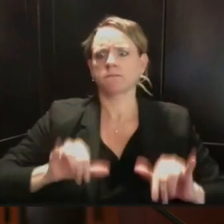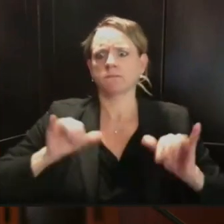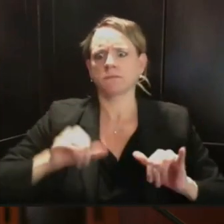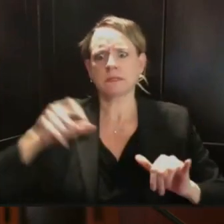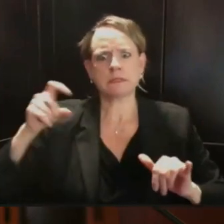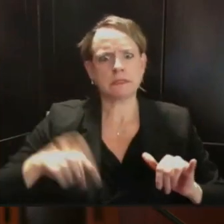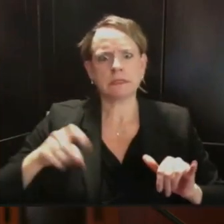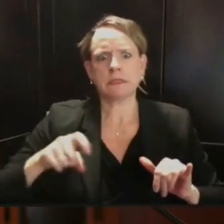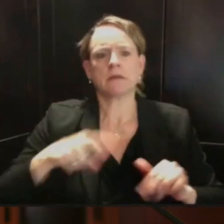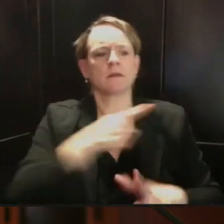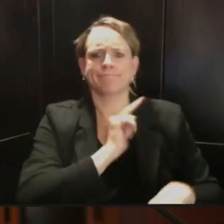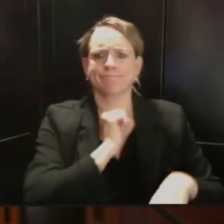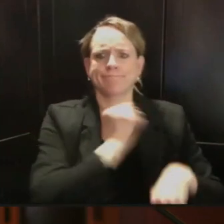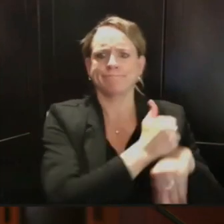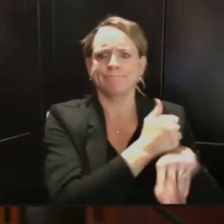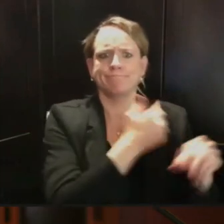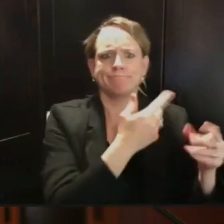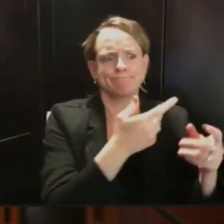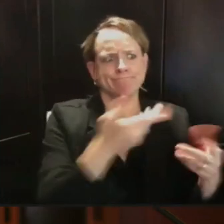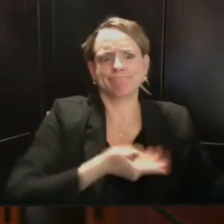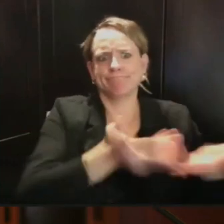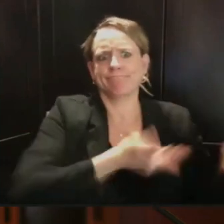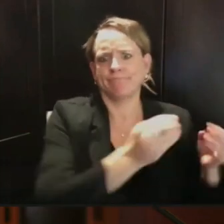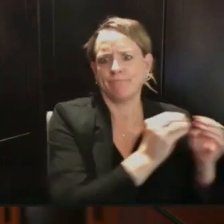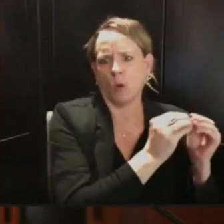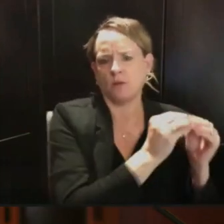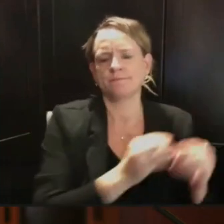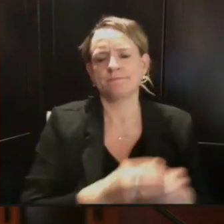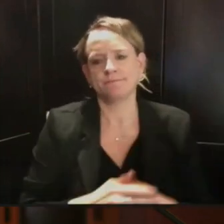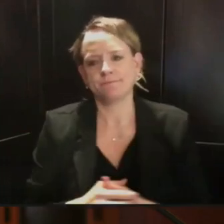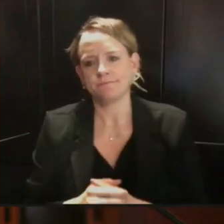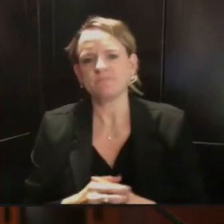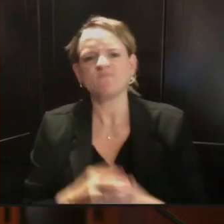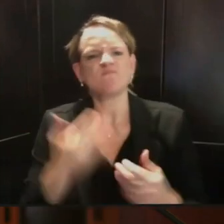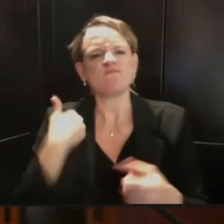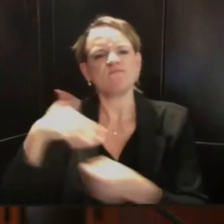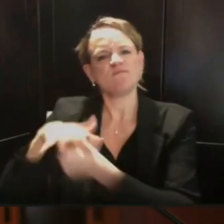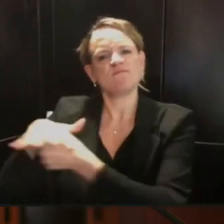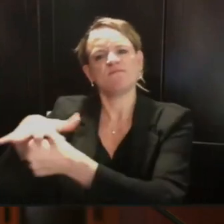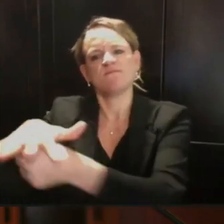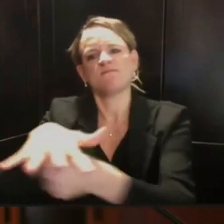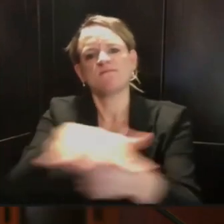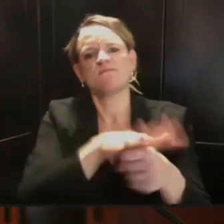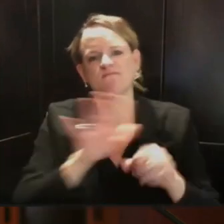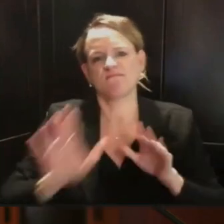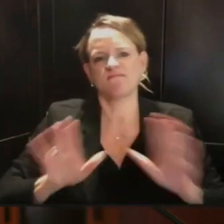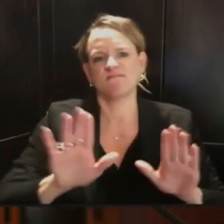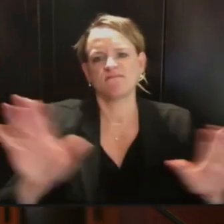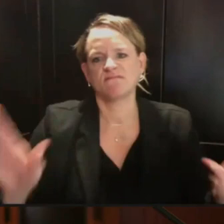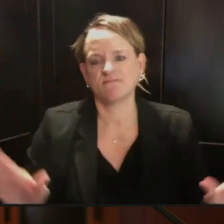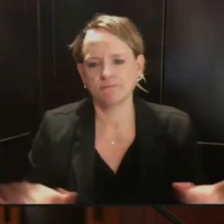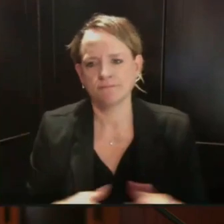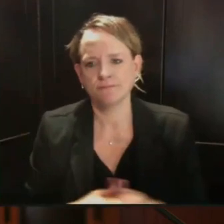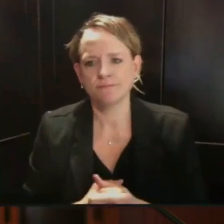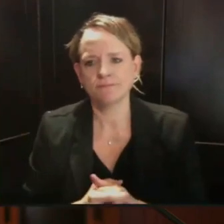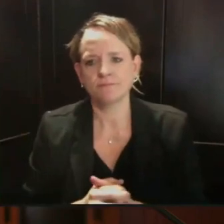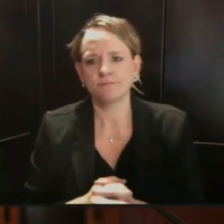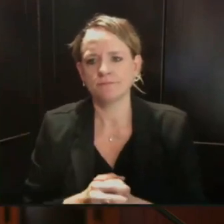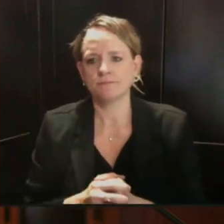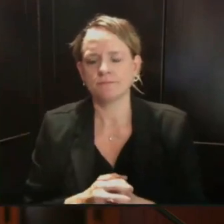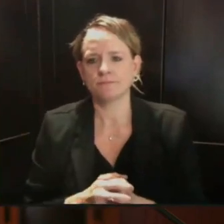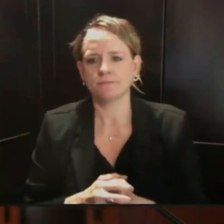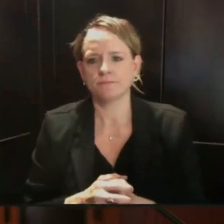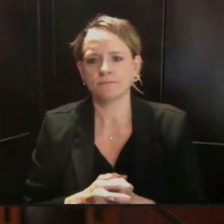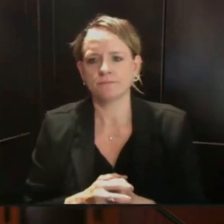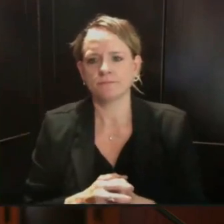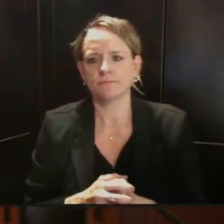again, I think to the previous question about contact tracing, we are certainly at risk of overwhelming